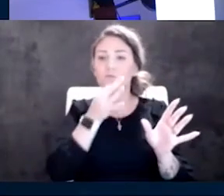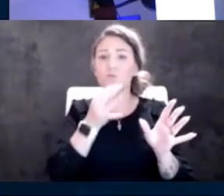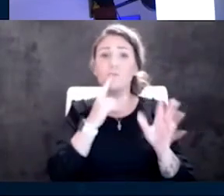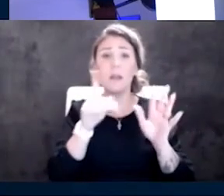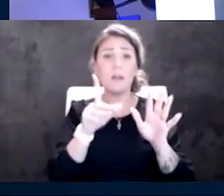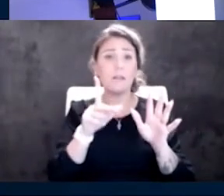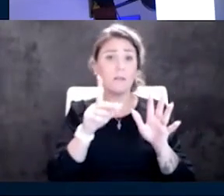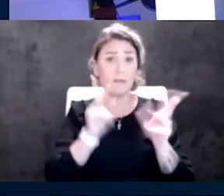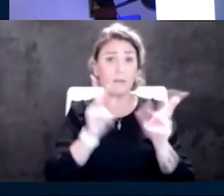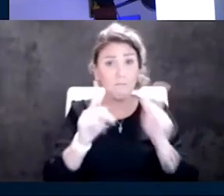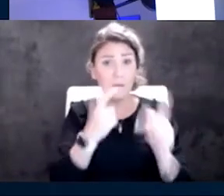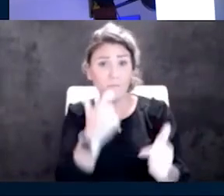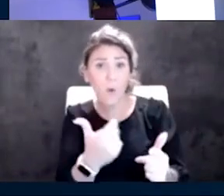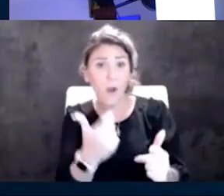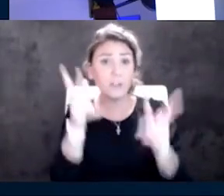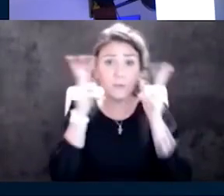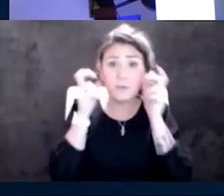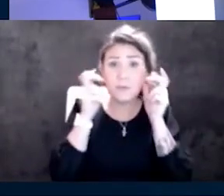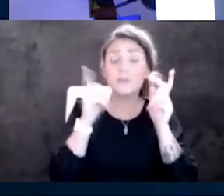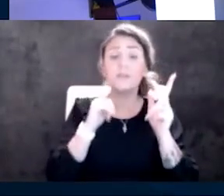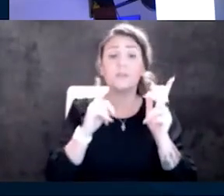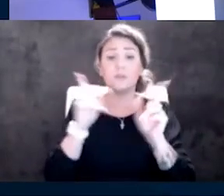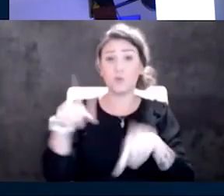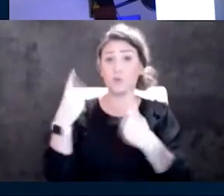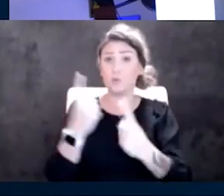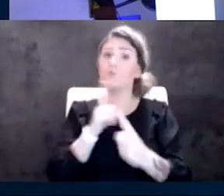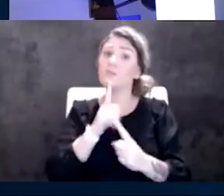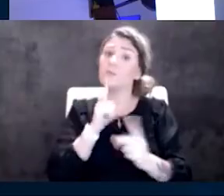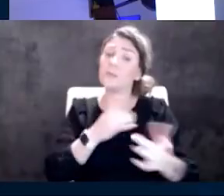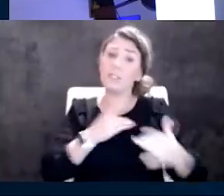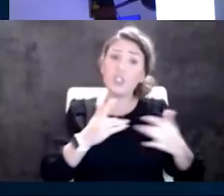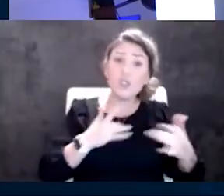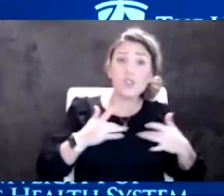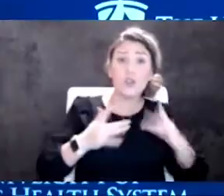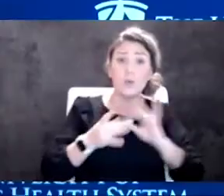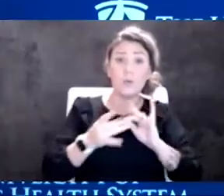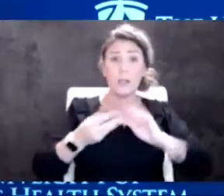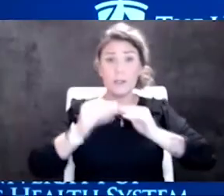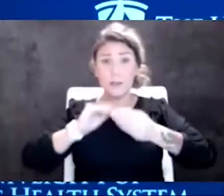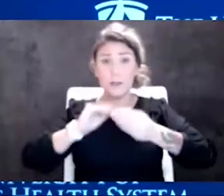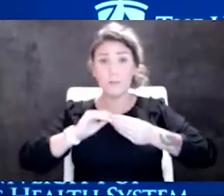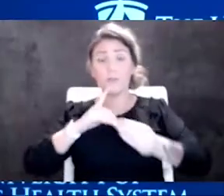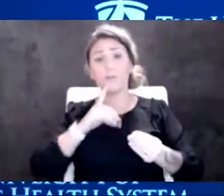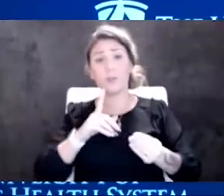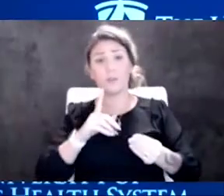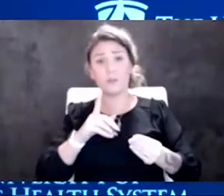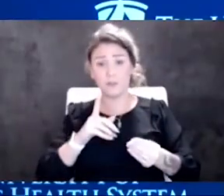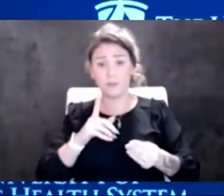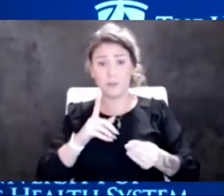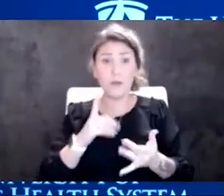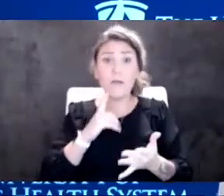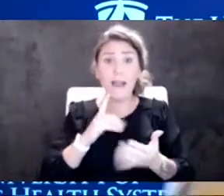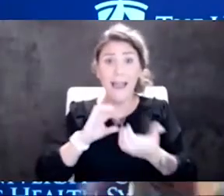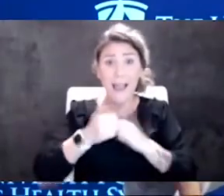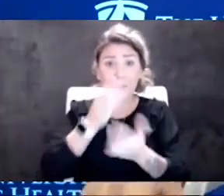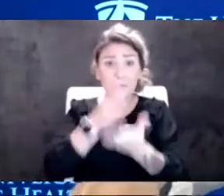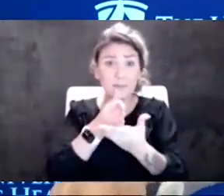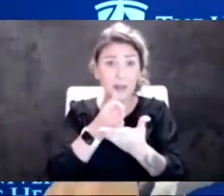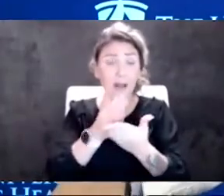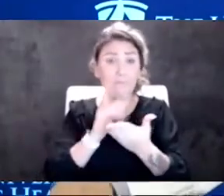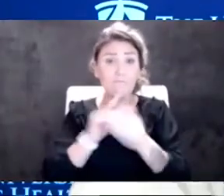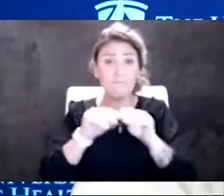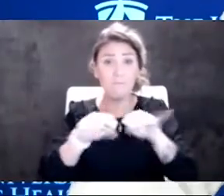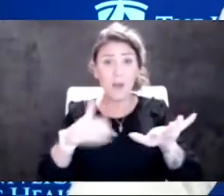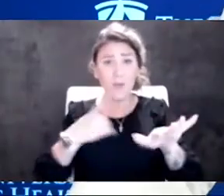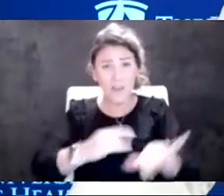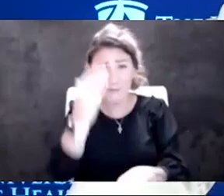far is we're really concerned about numbers. We know how to stop the spread and bend the curve. And there is